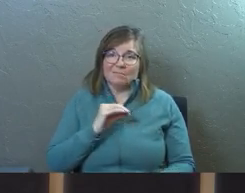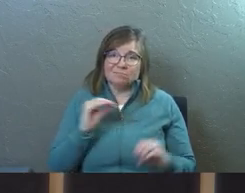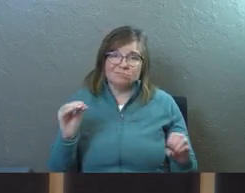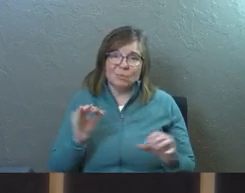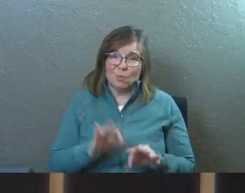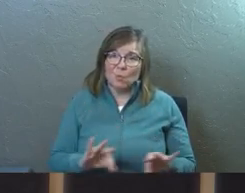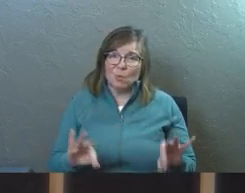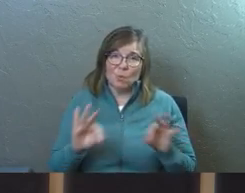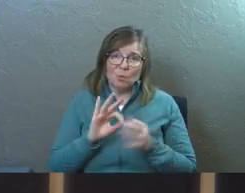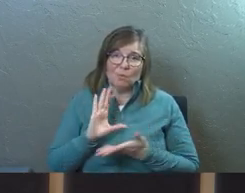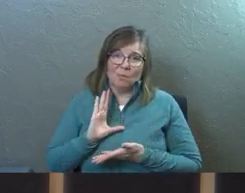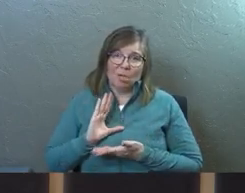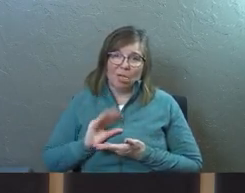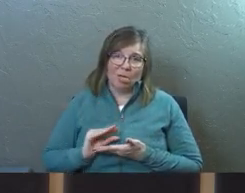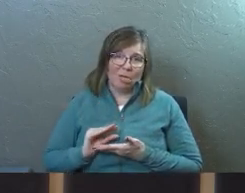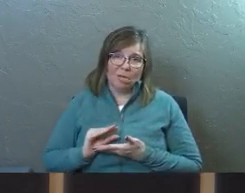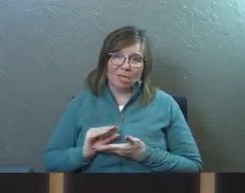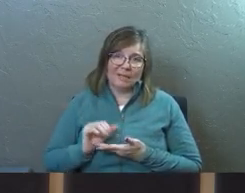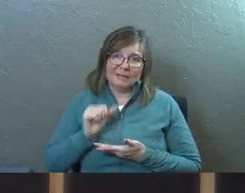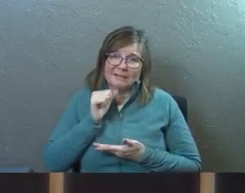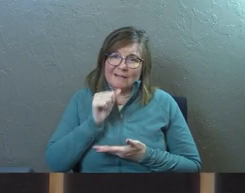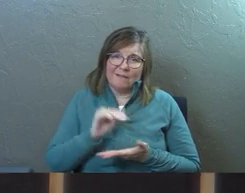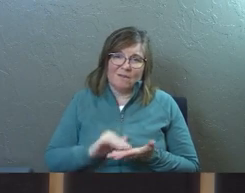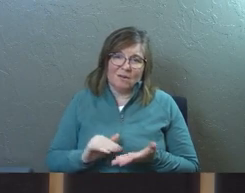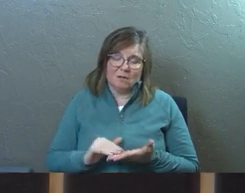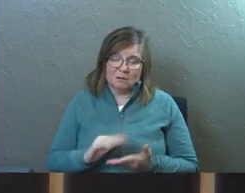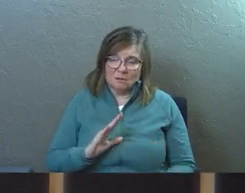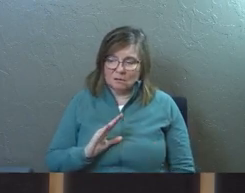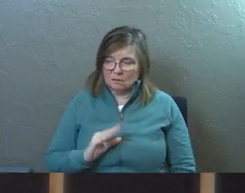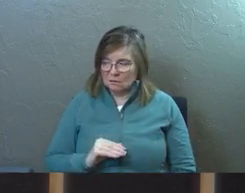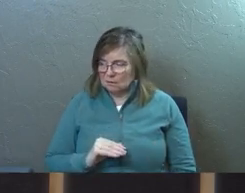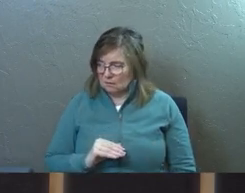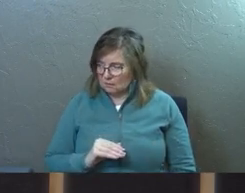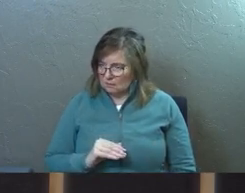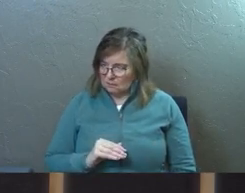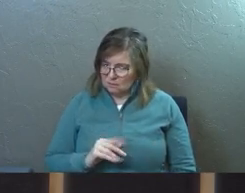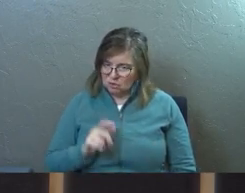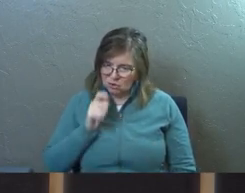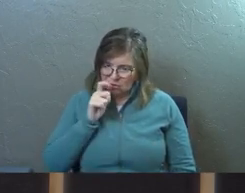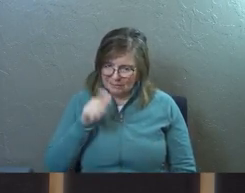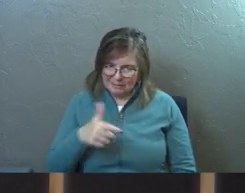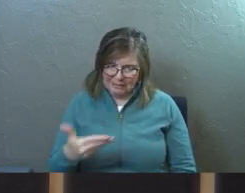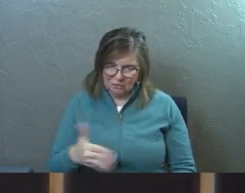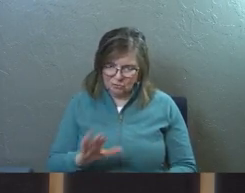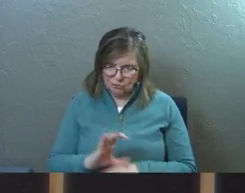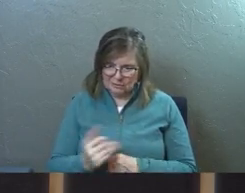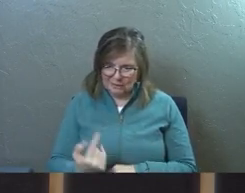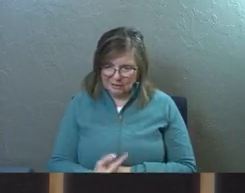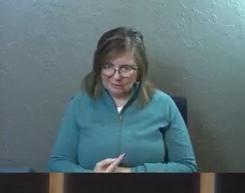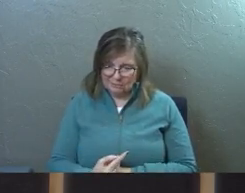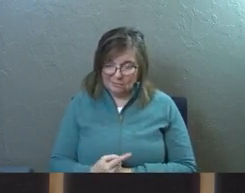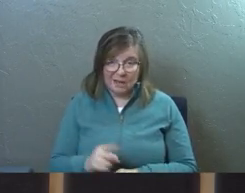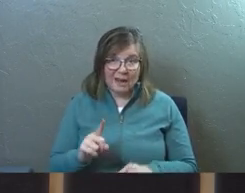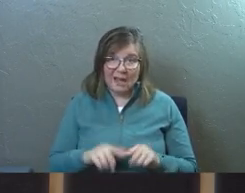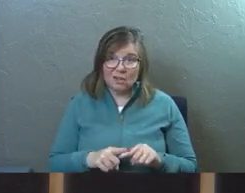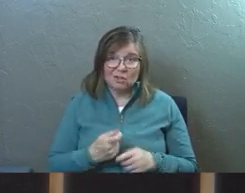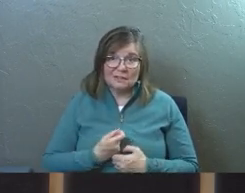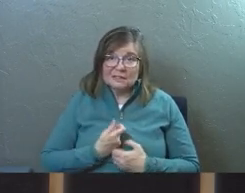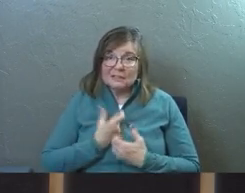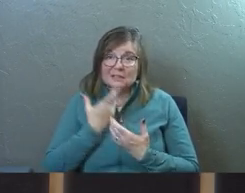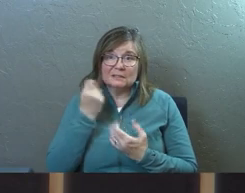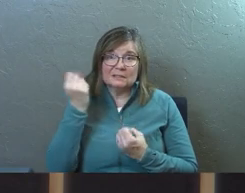and unforgivable to be in church. And I couldn't sing.